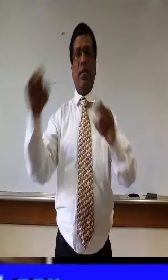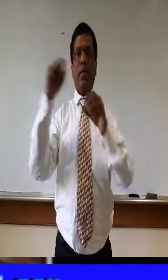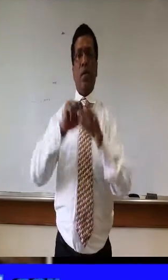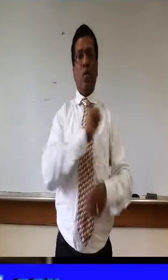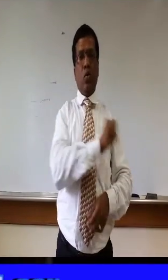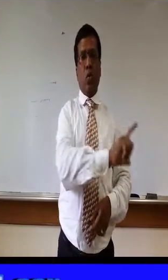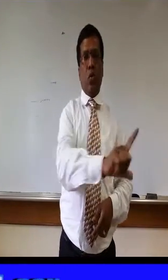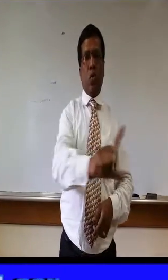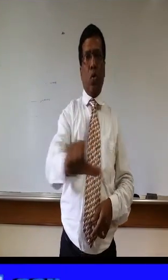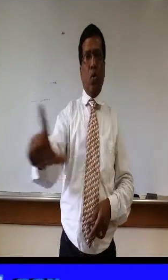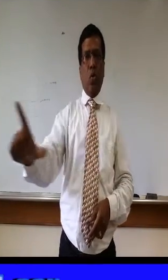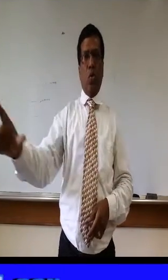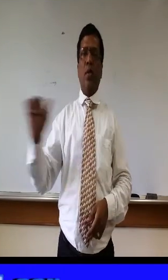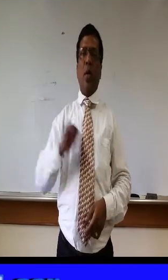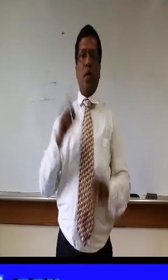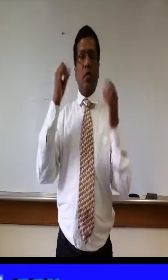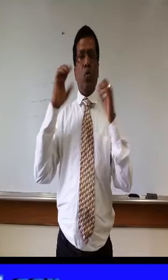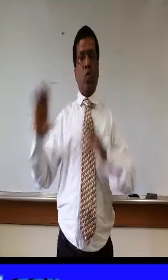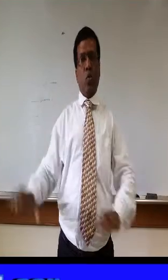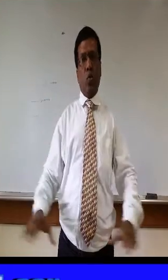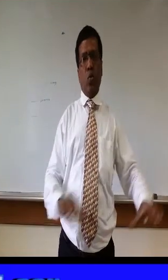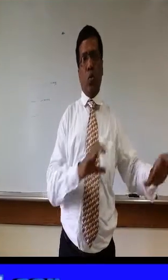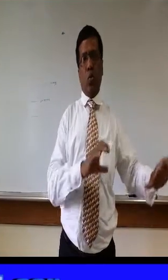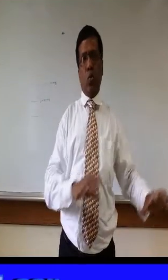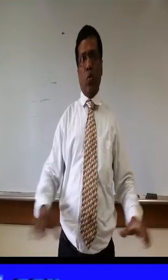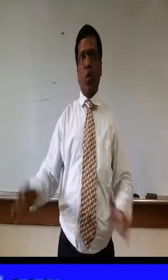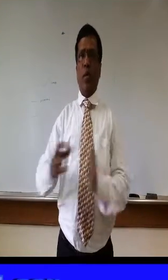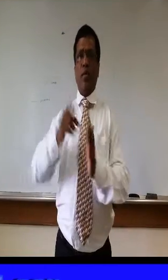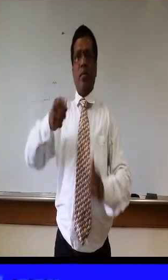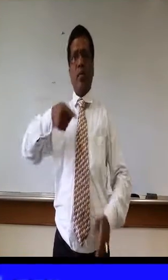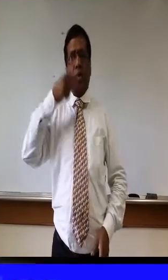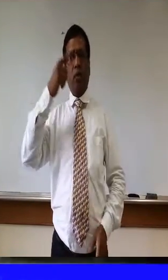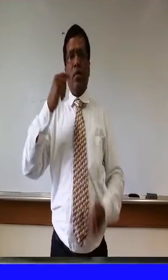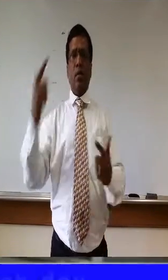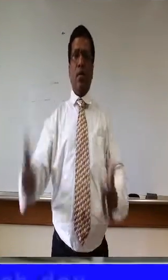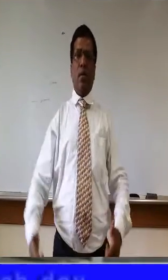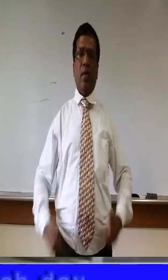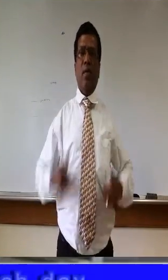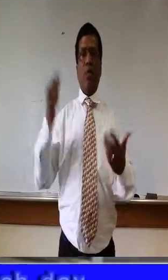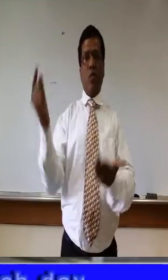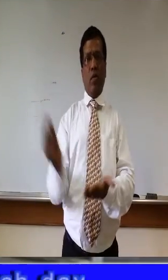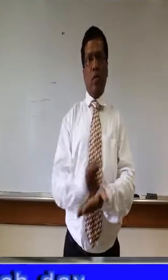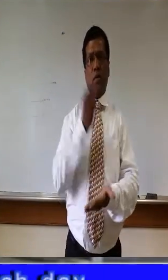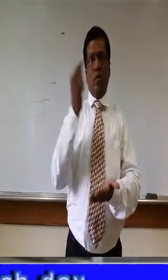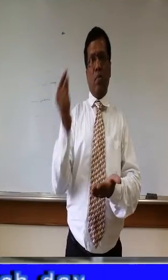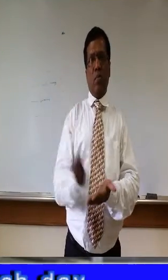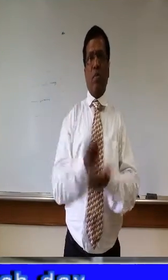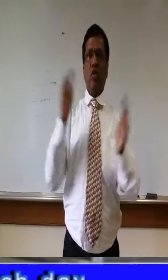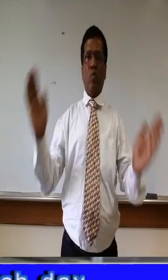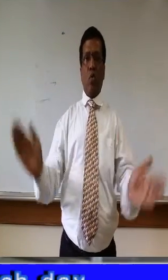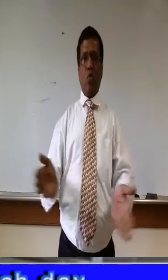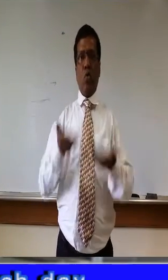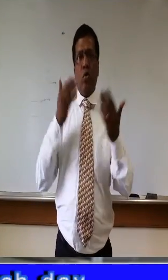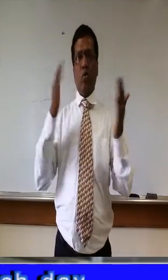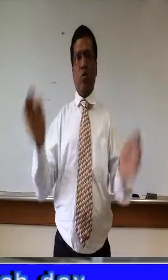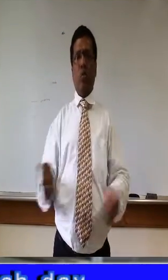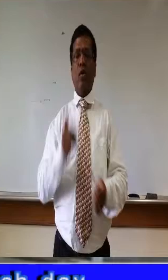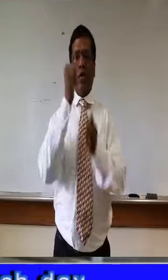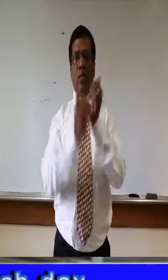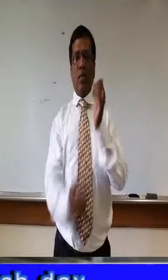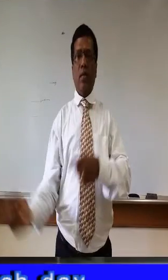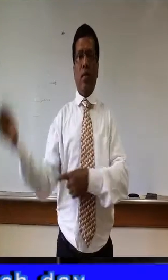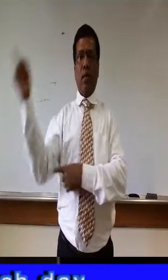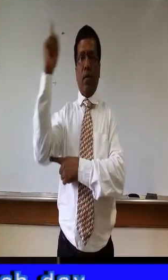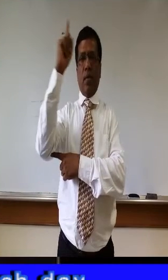and I might do and say To live the gospel more each